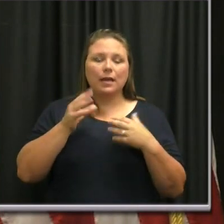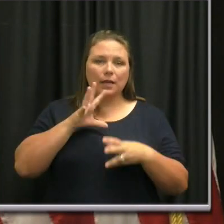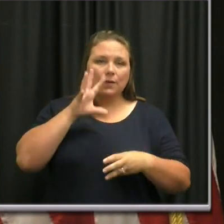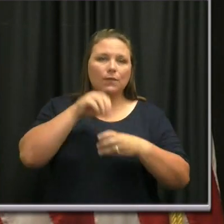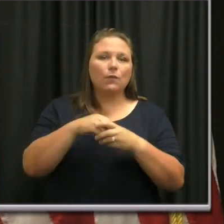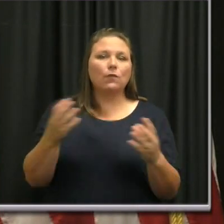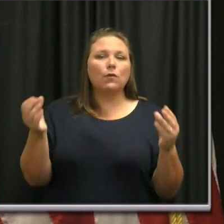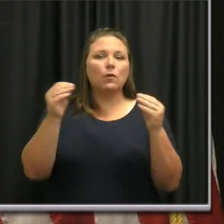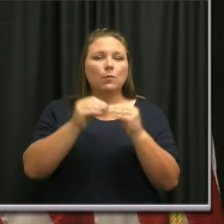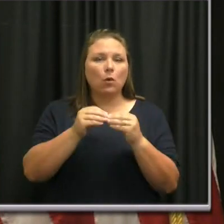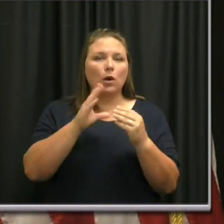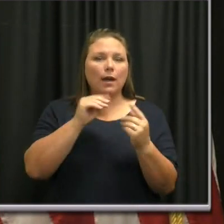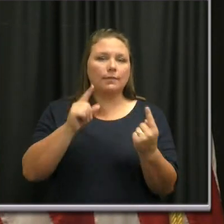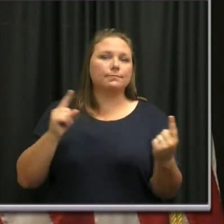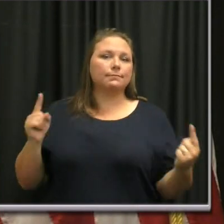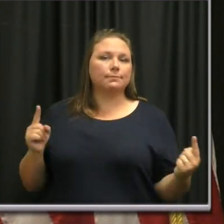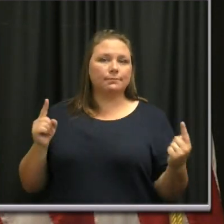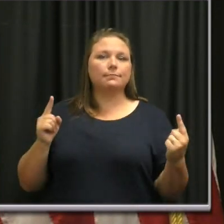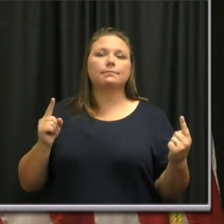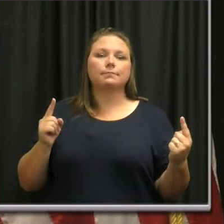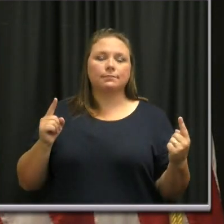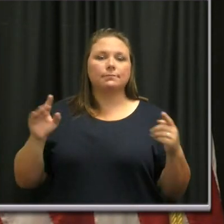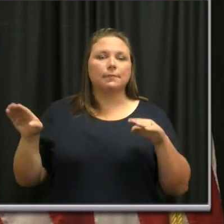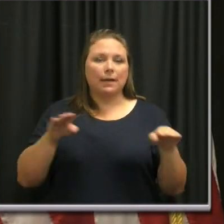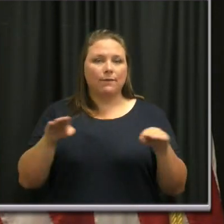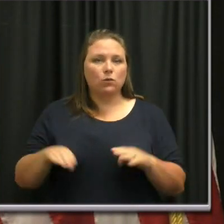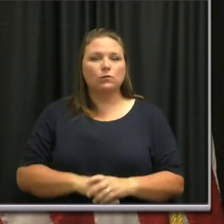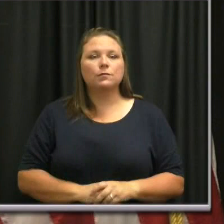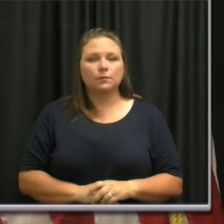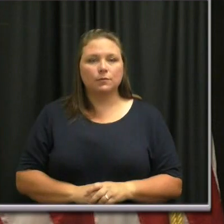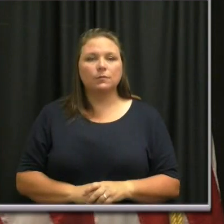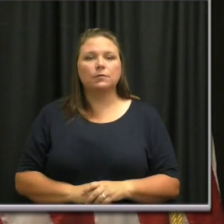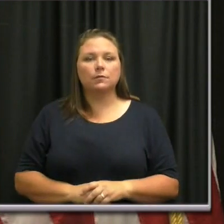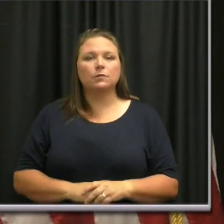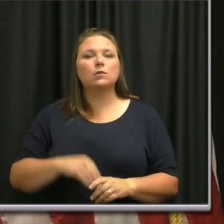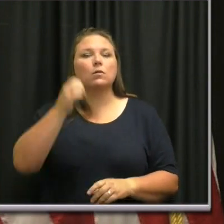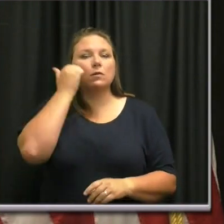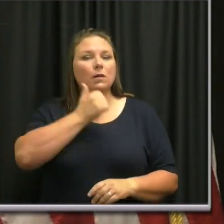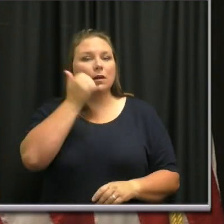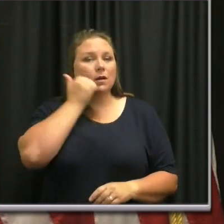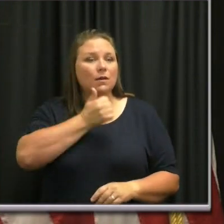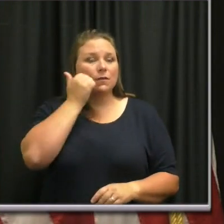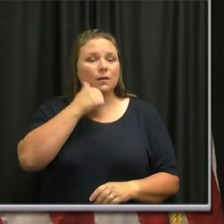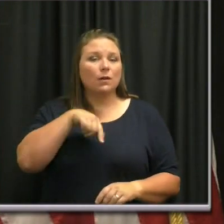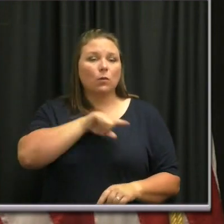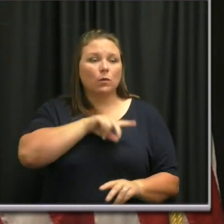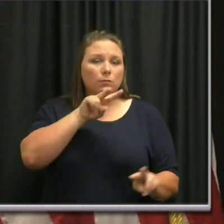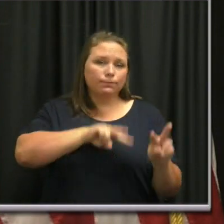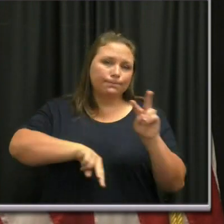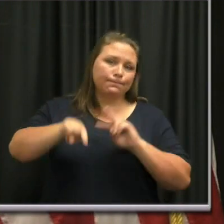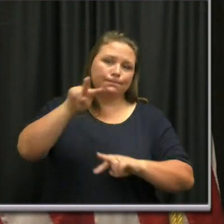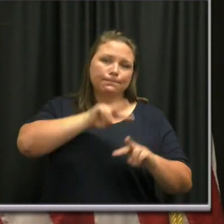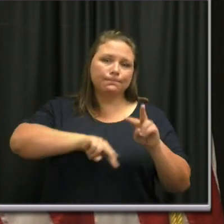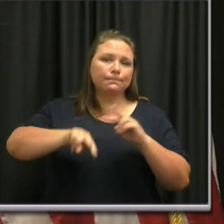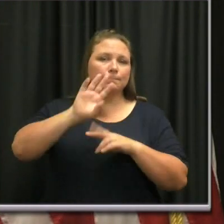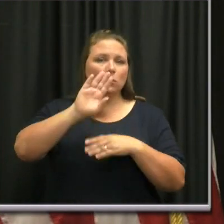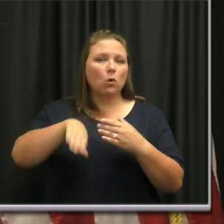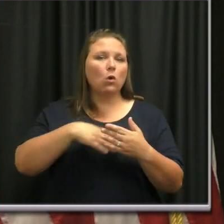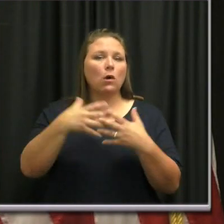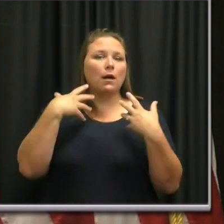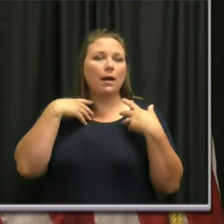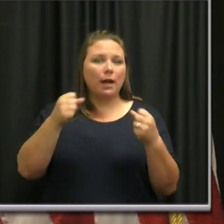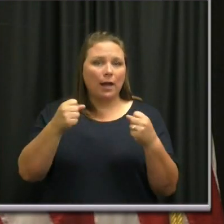and more distanced behavior. So on a day-by-day basis, we'll be looking at all the health